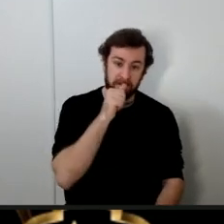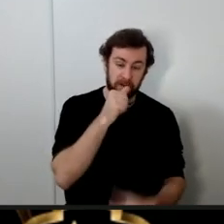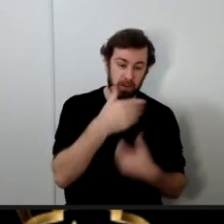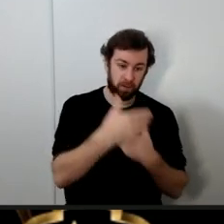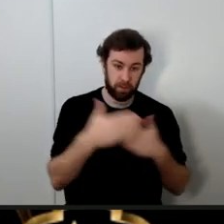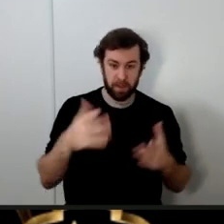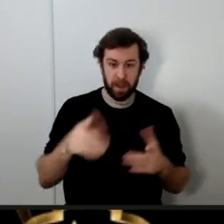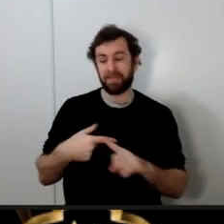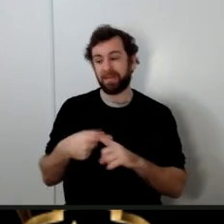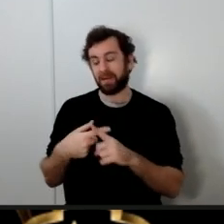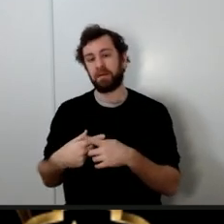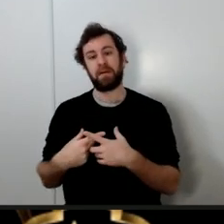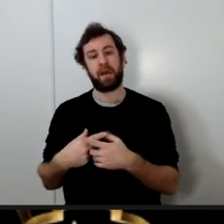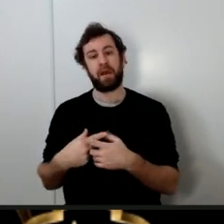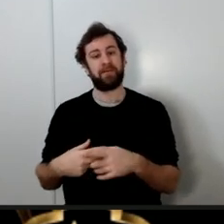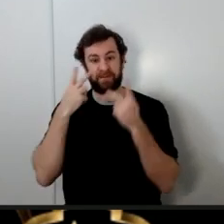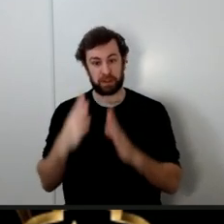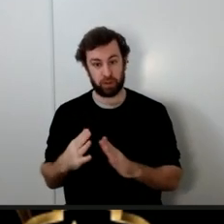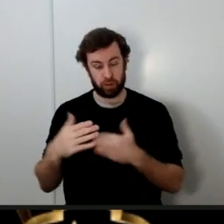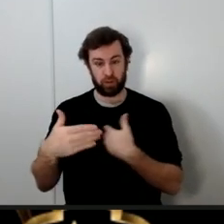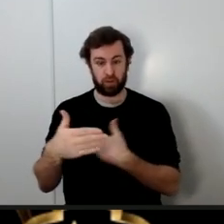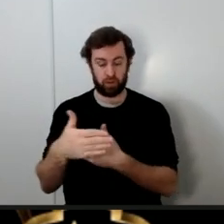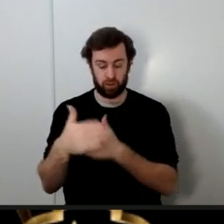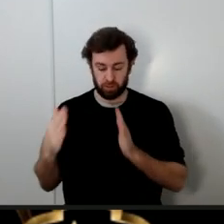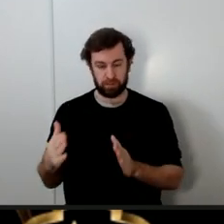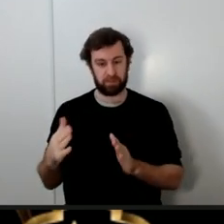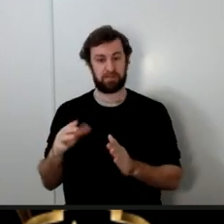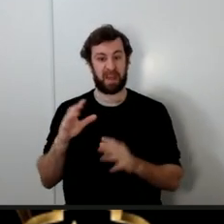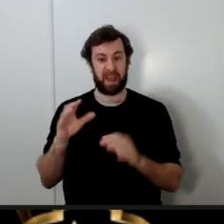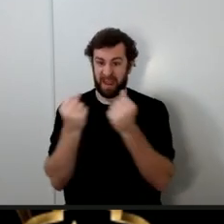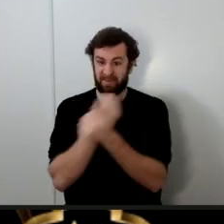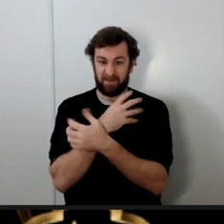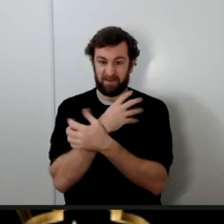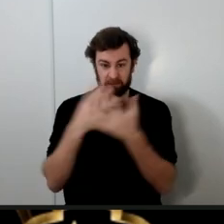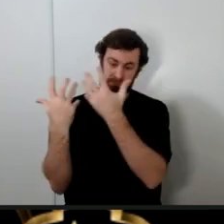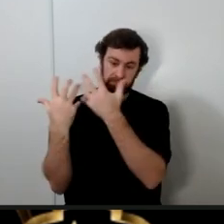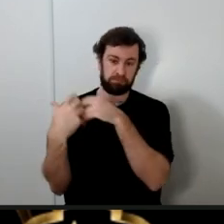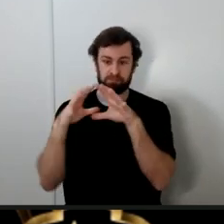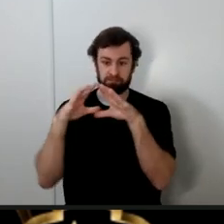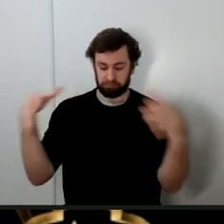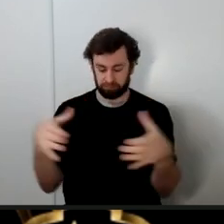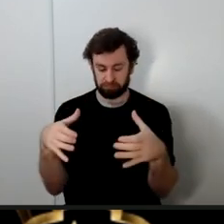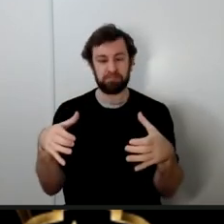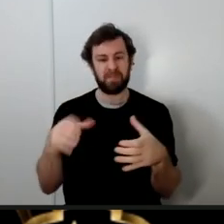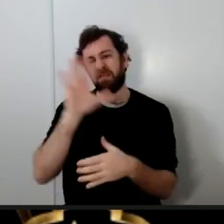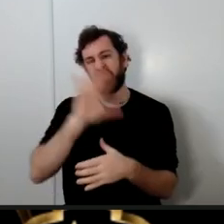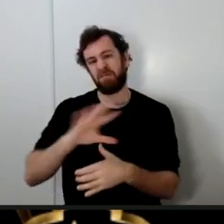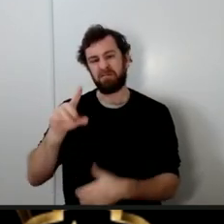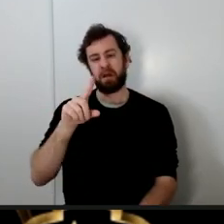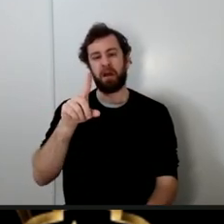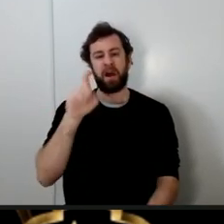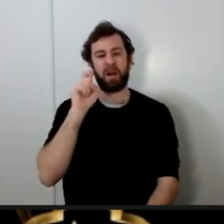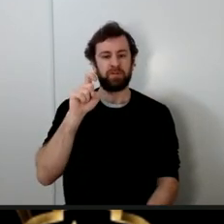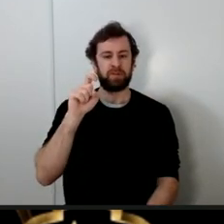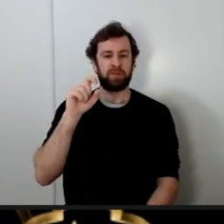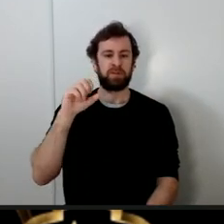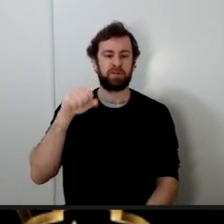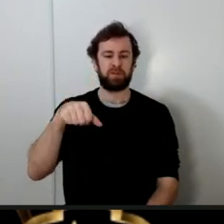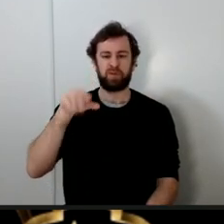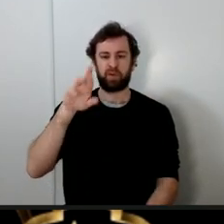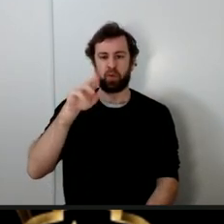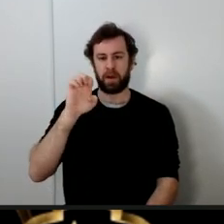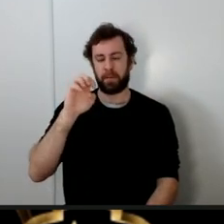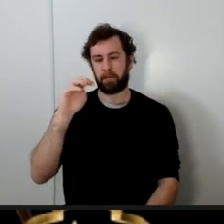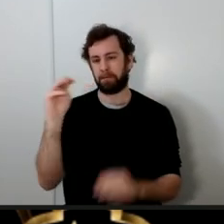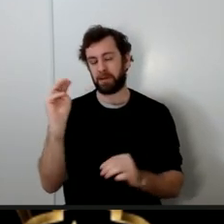guest room all of that was just a hundred square meters but it was relatively bigger than the rooms of the other wives of the Prophet